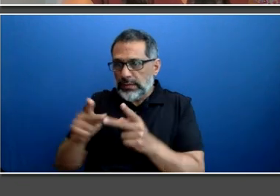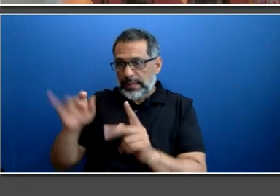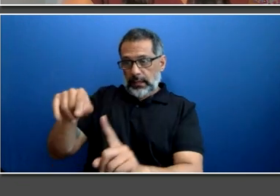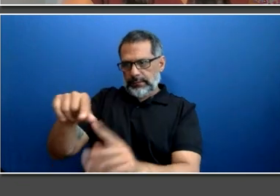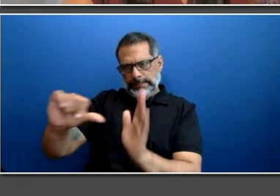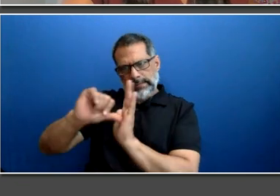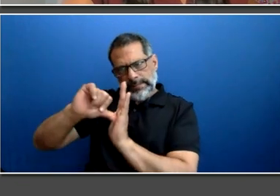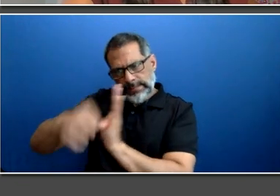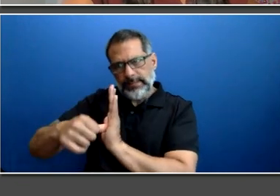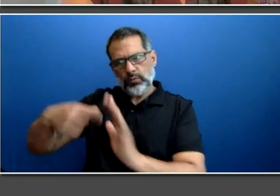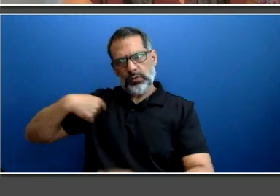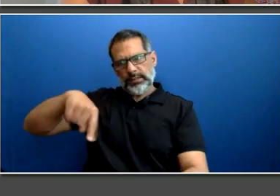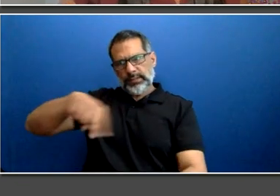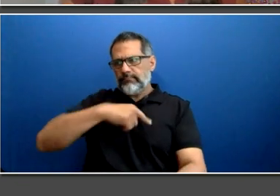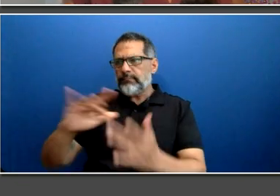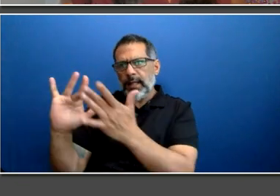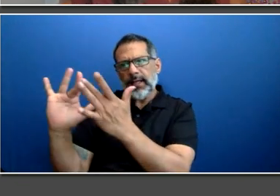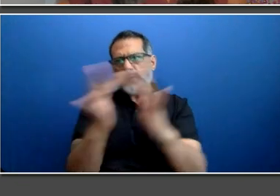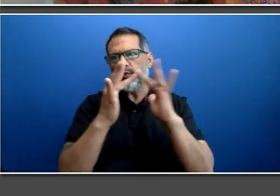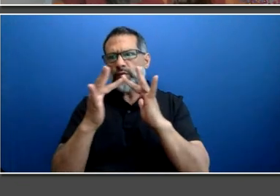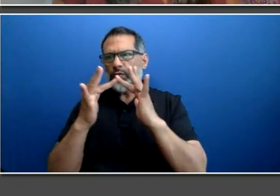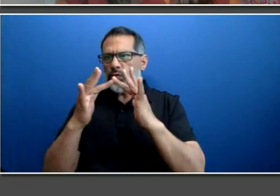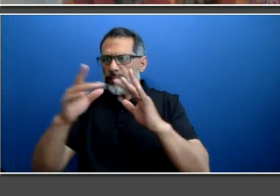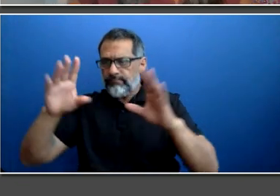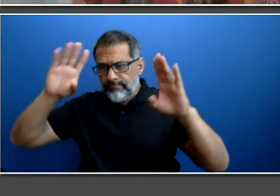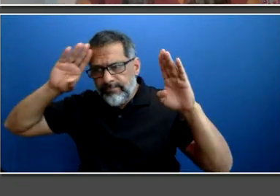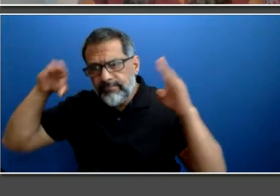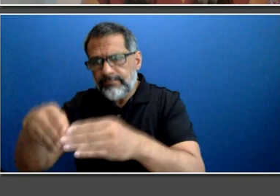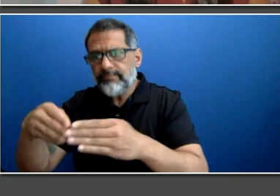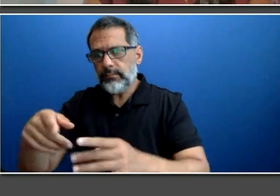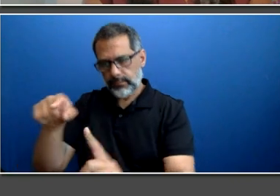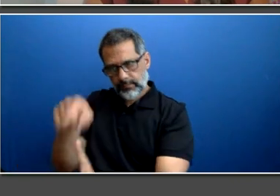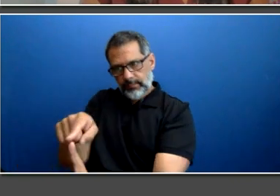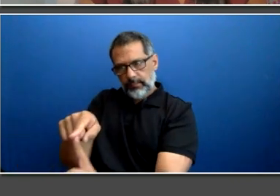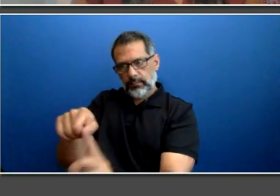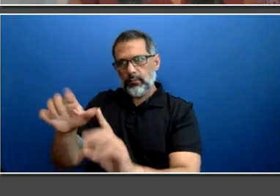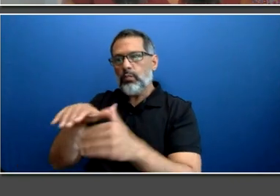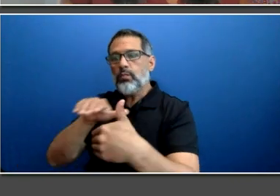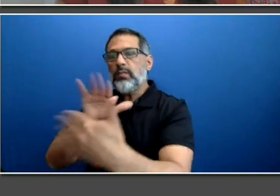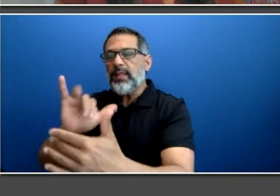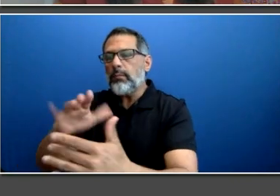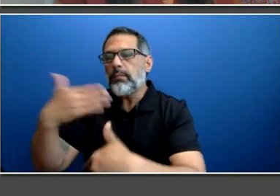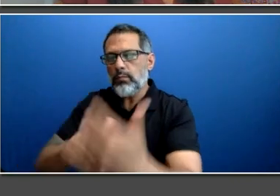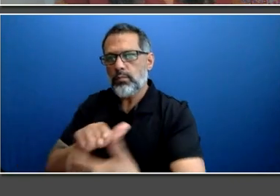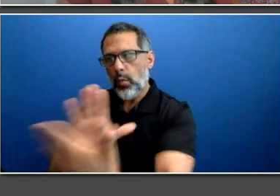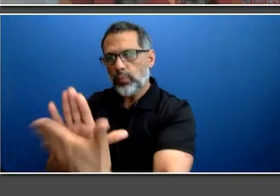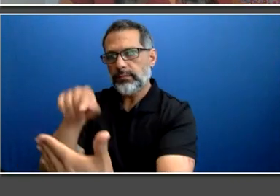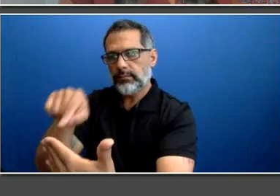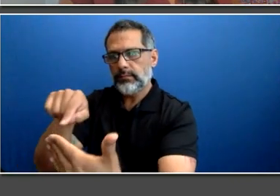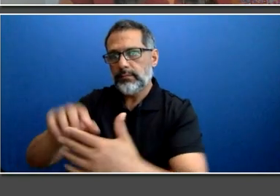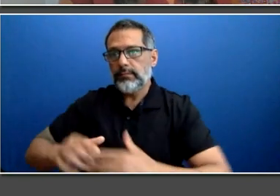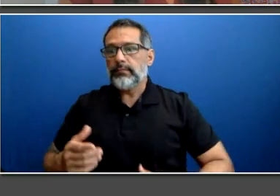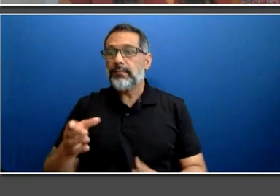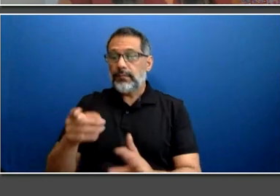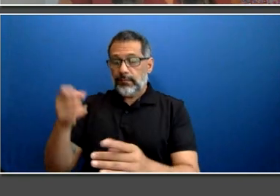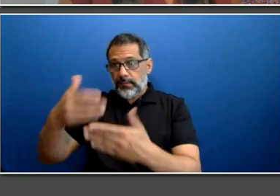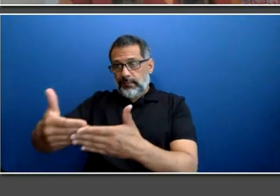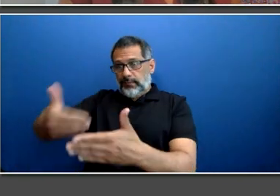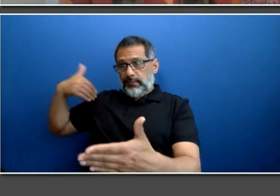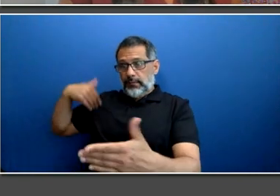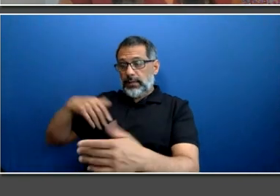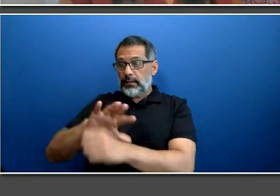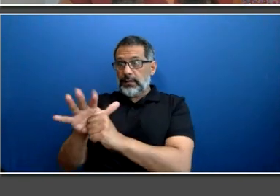targeted approach. Pre-COVID, the TTC would participate in numerous job fairs and information